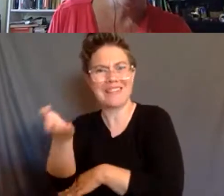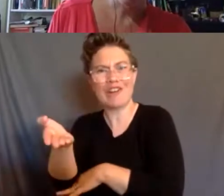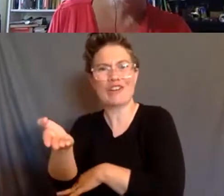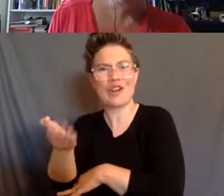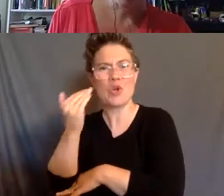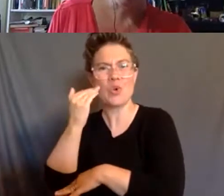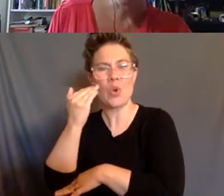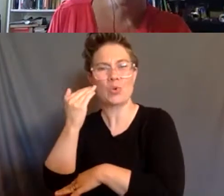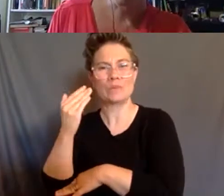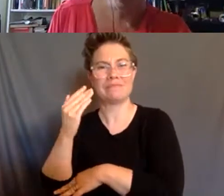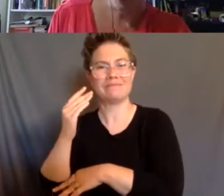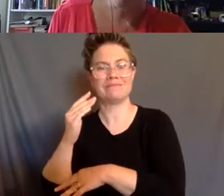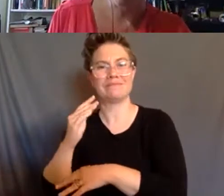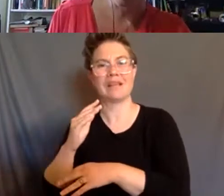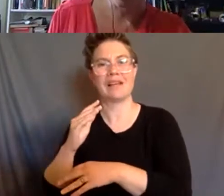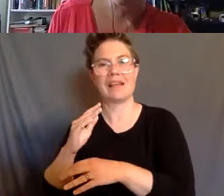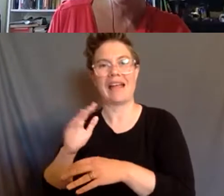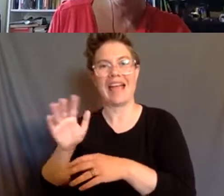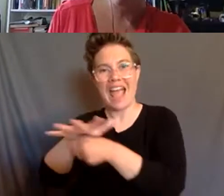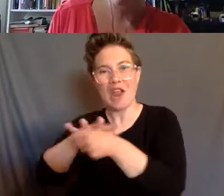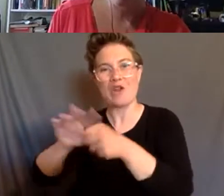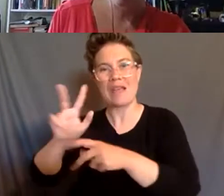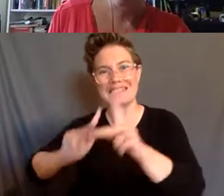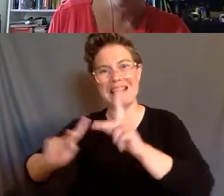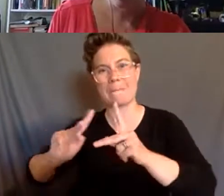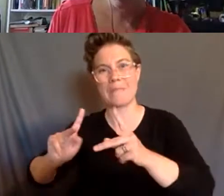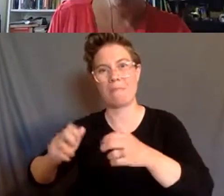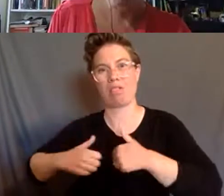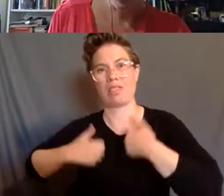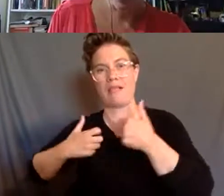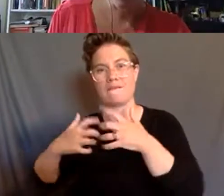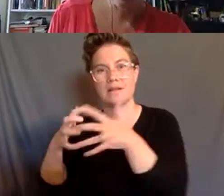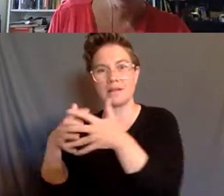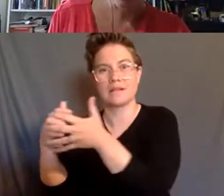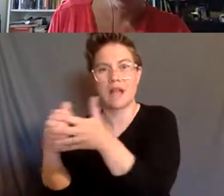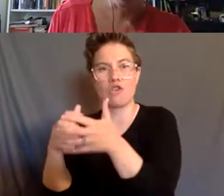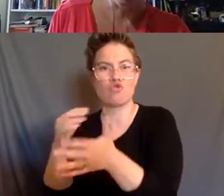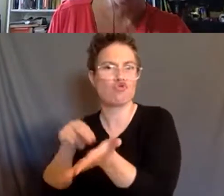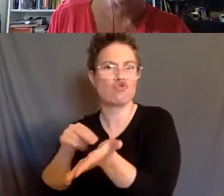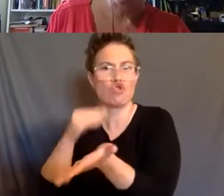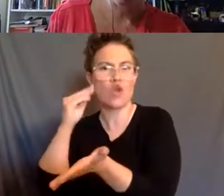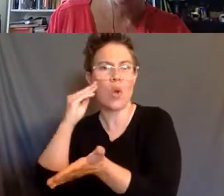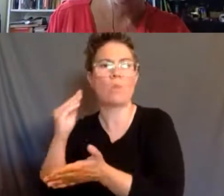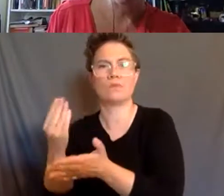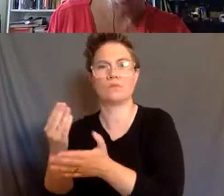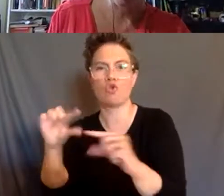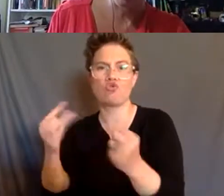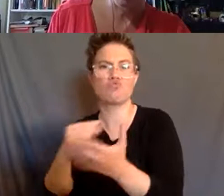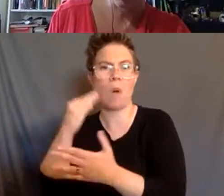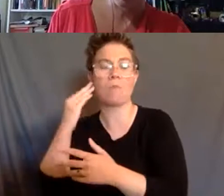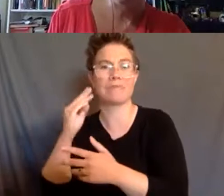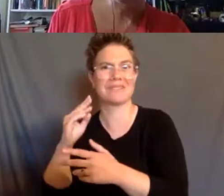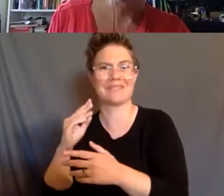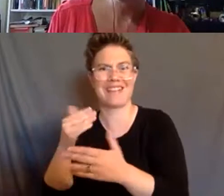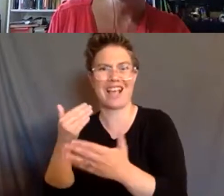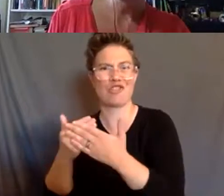comprise almost half of the COVID deaths, almost half. I'm using Illinois as an